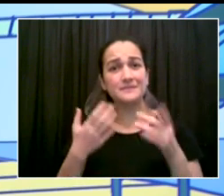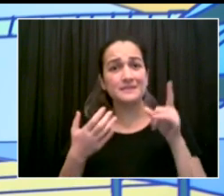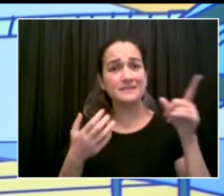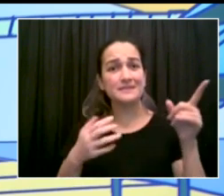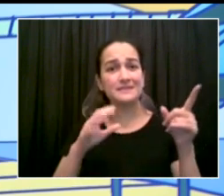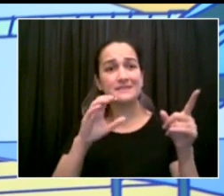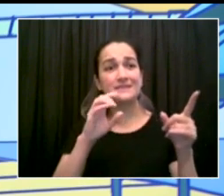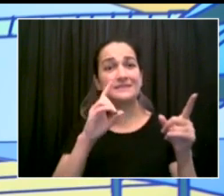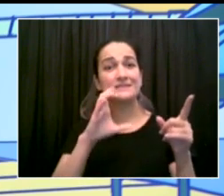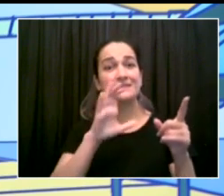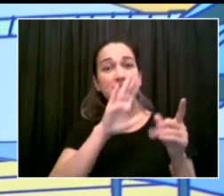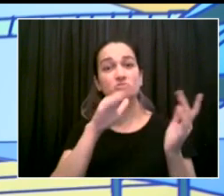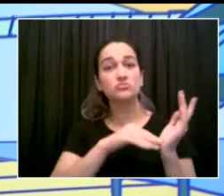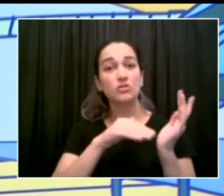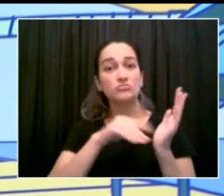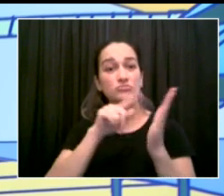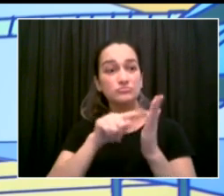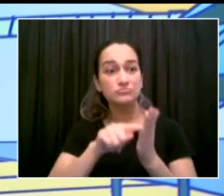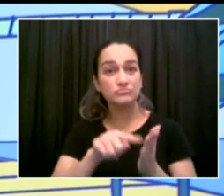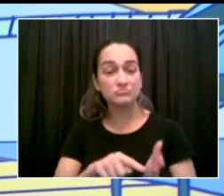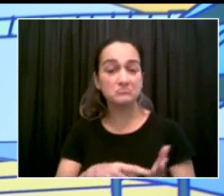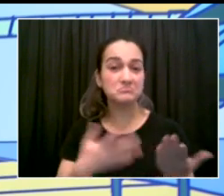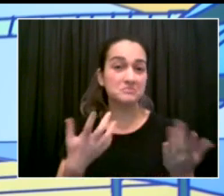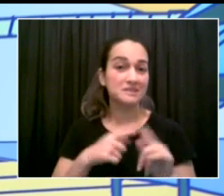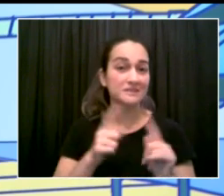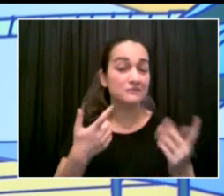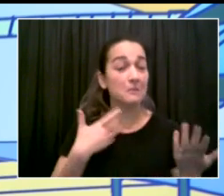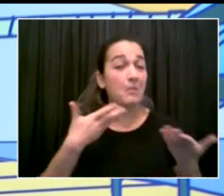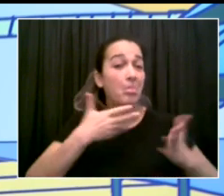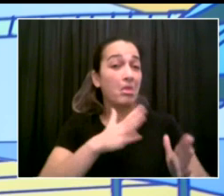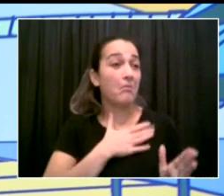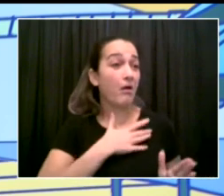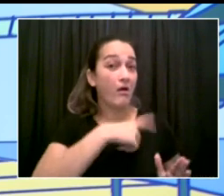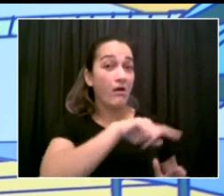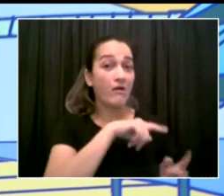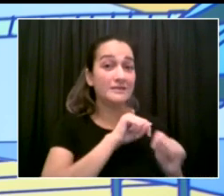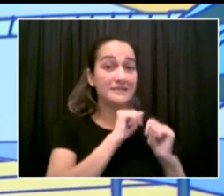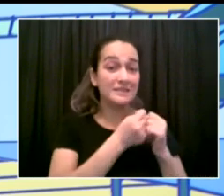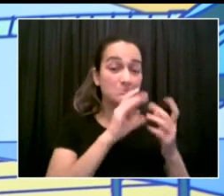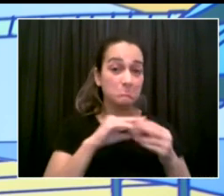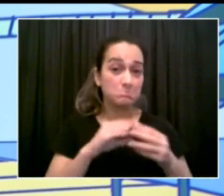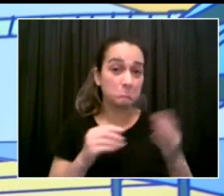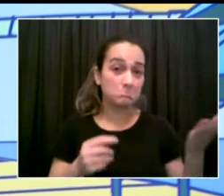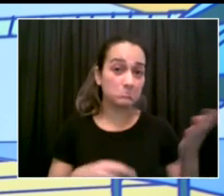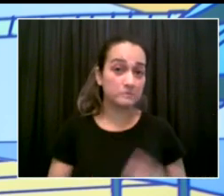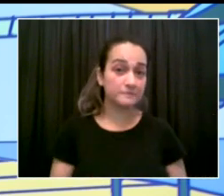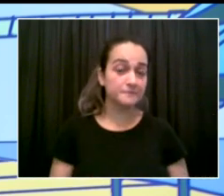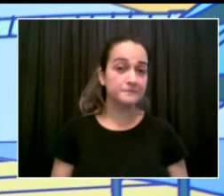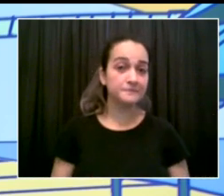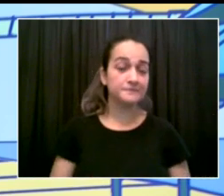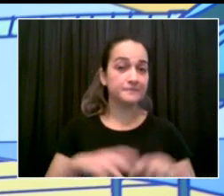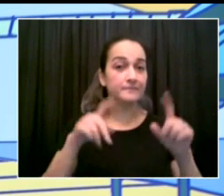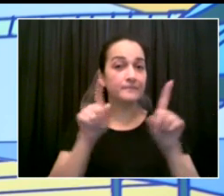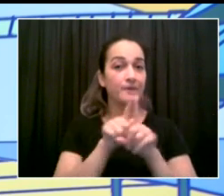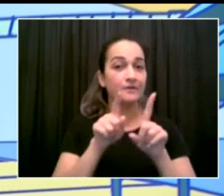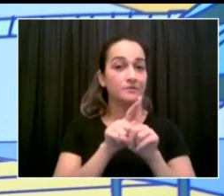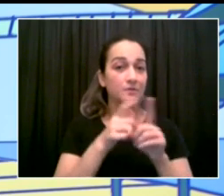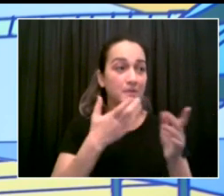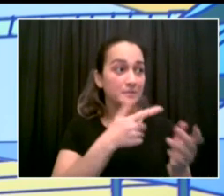Chalksi, Dr. Varma, could you speak to whether you see it the same way as Alex and talk about your reasoning on this?